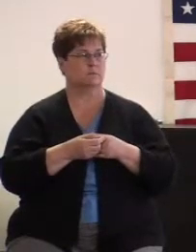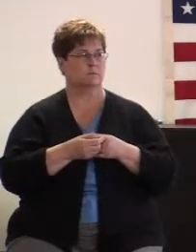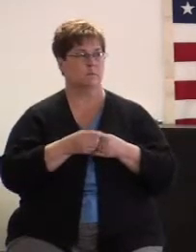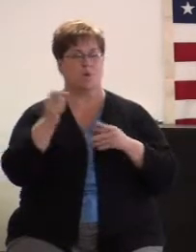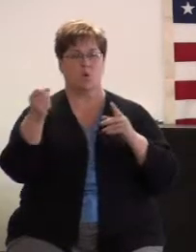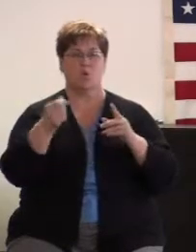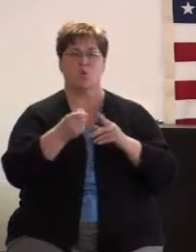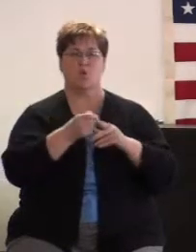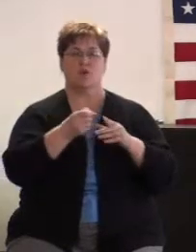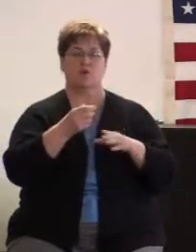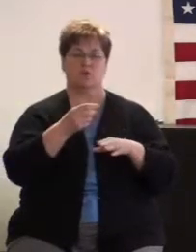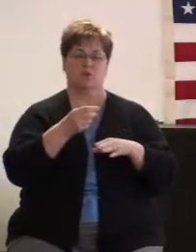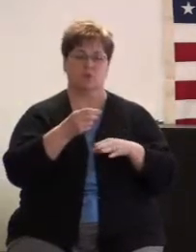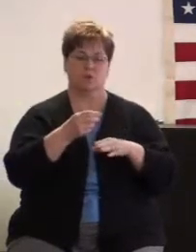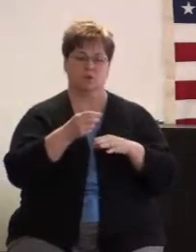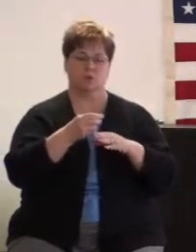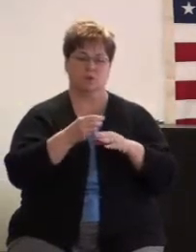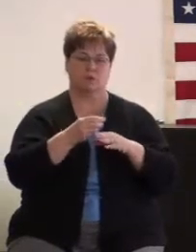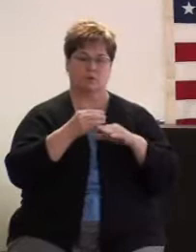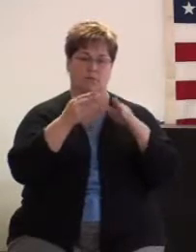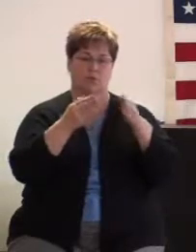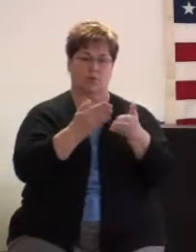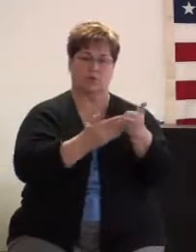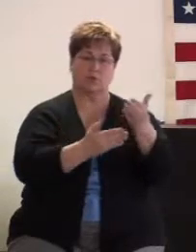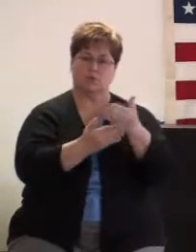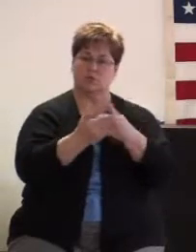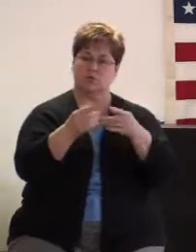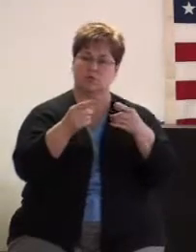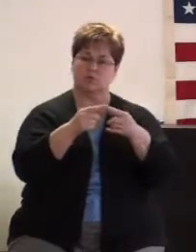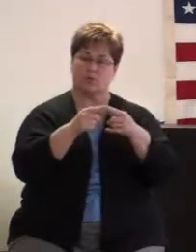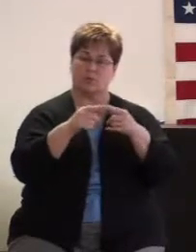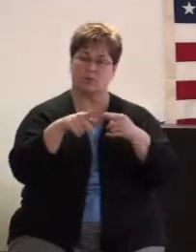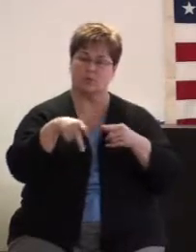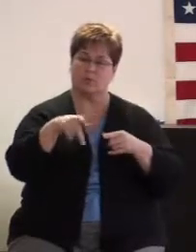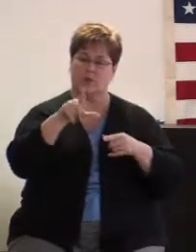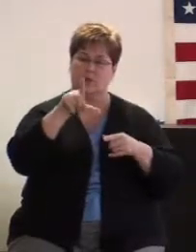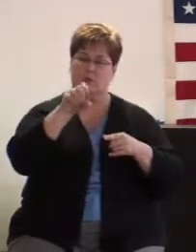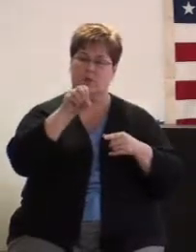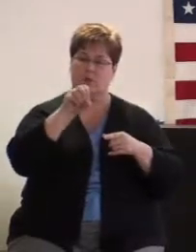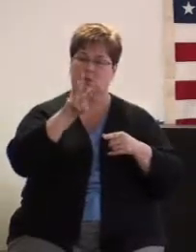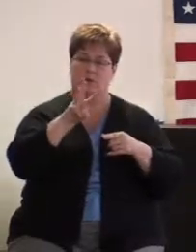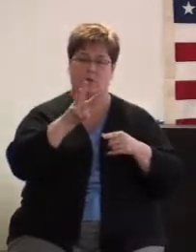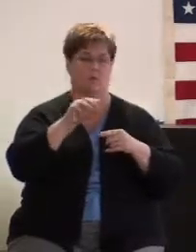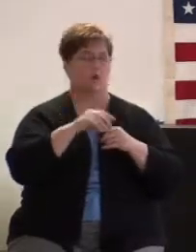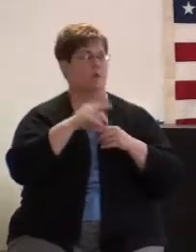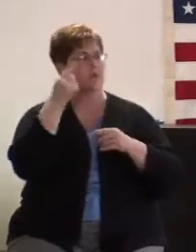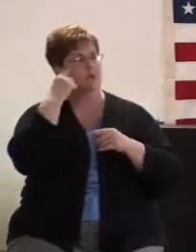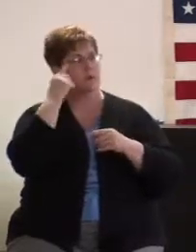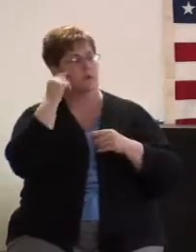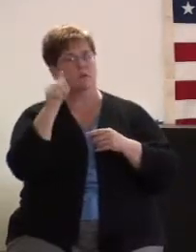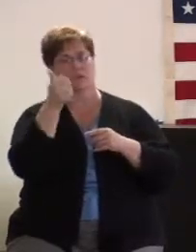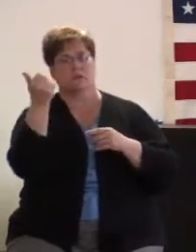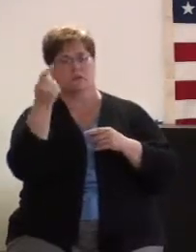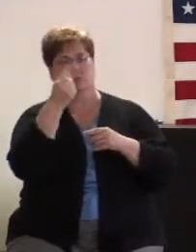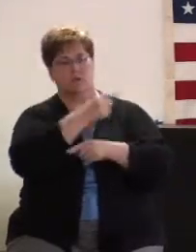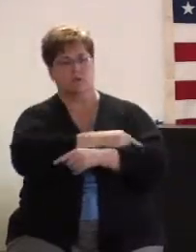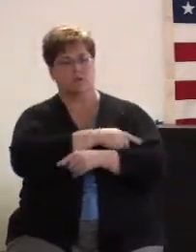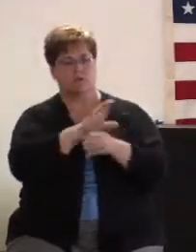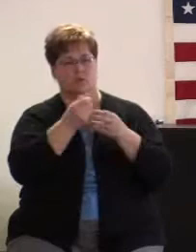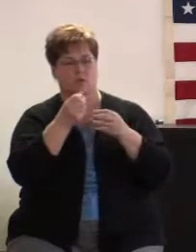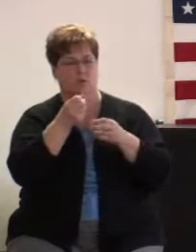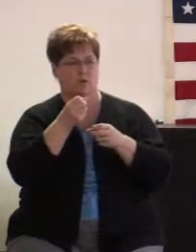When you set your hands to the plate I was thinking the other day I thought, you know, we are reaching